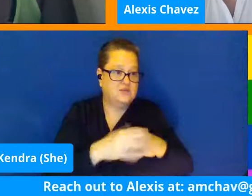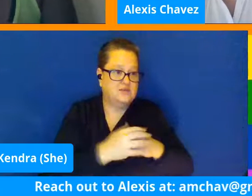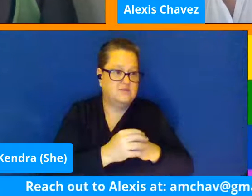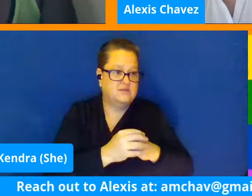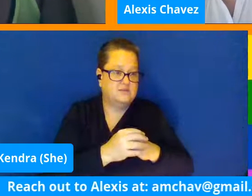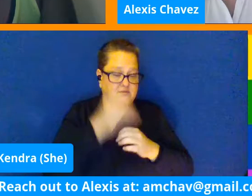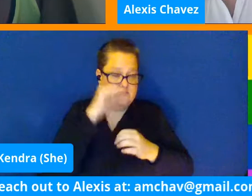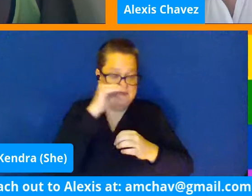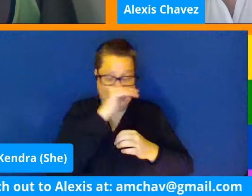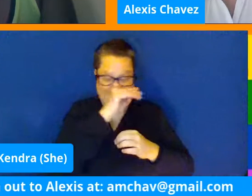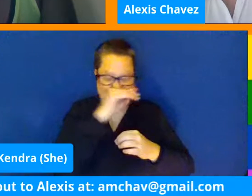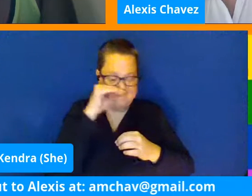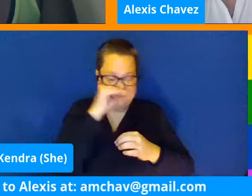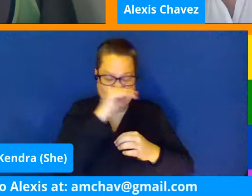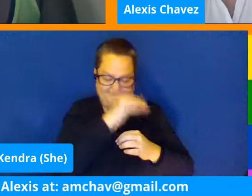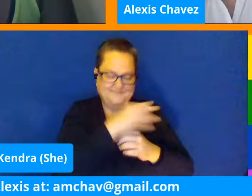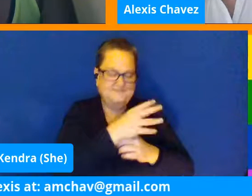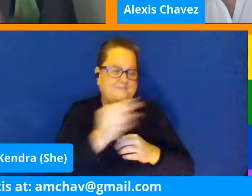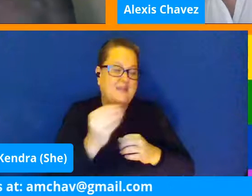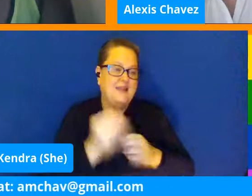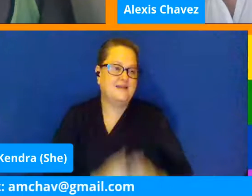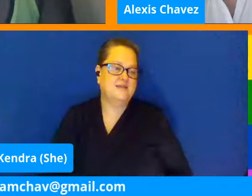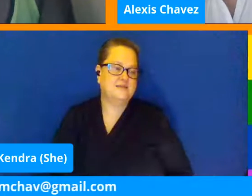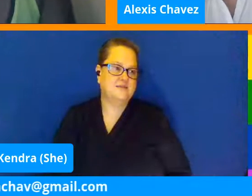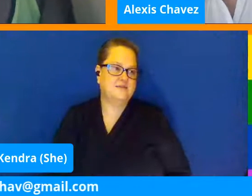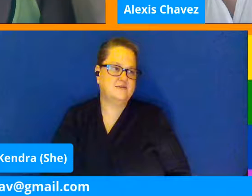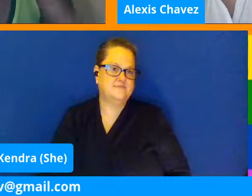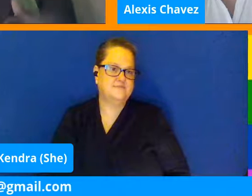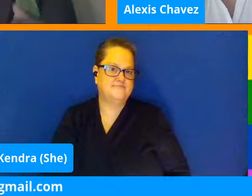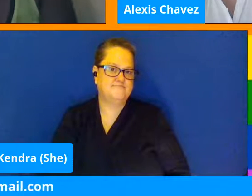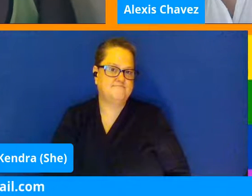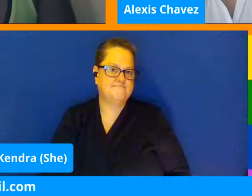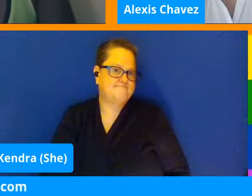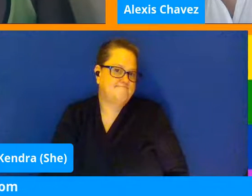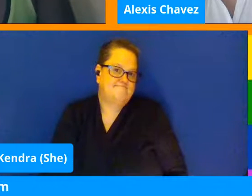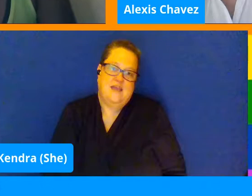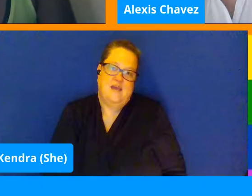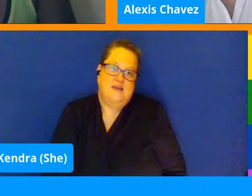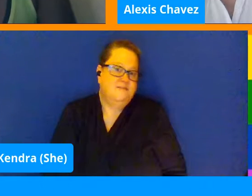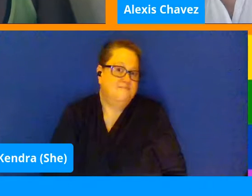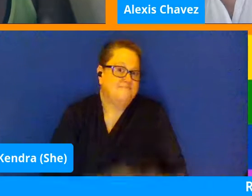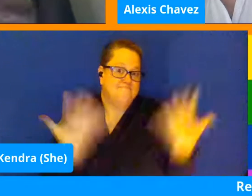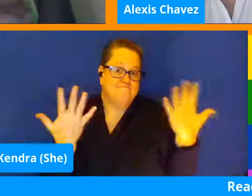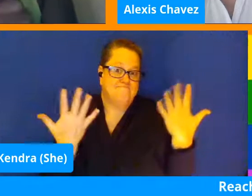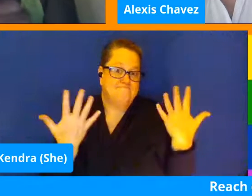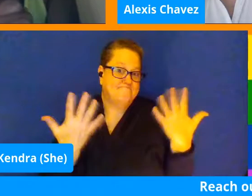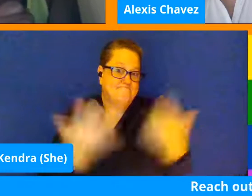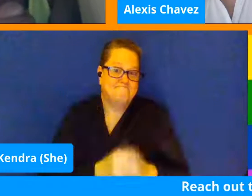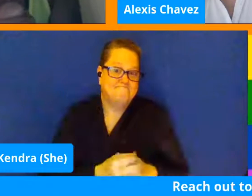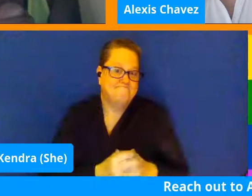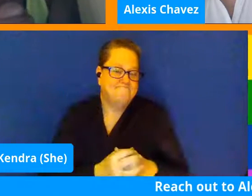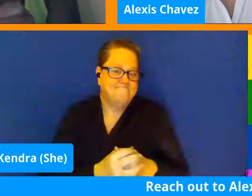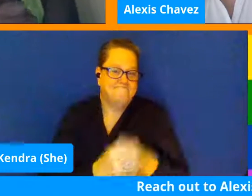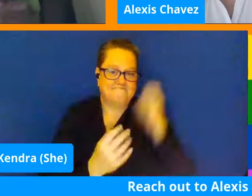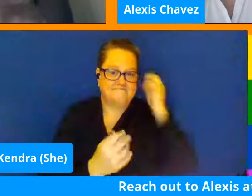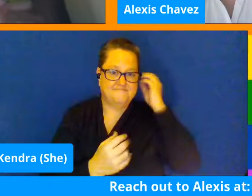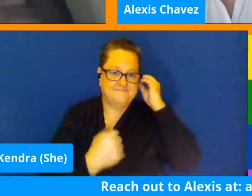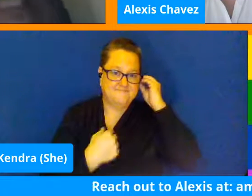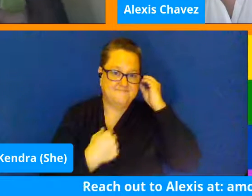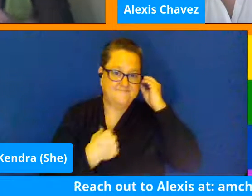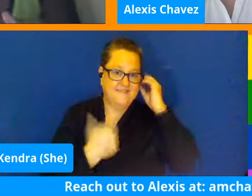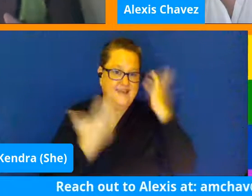for her and yeah, I think, I think we're good.